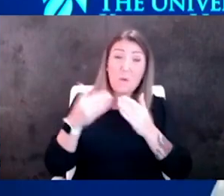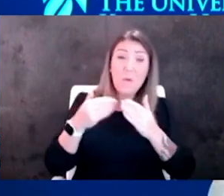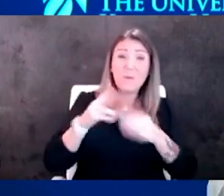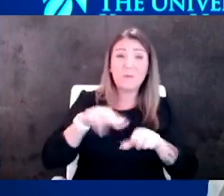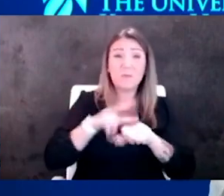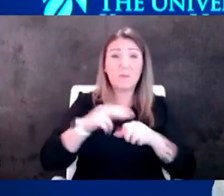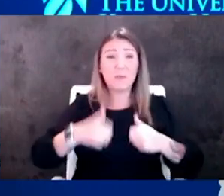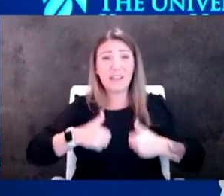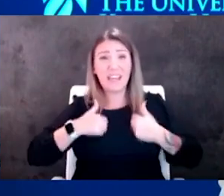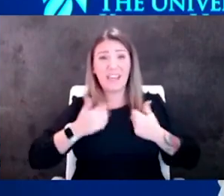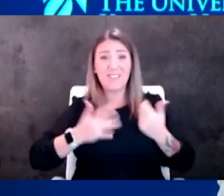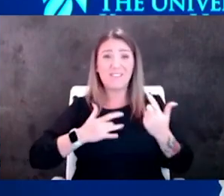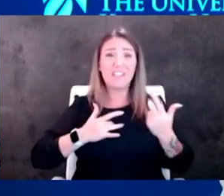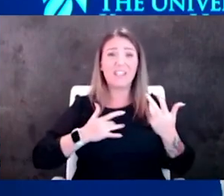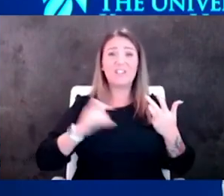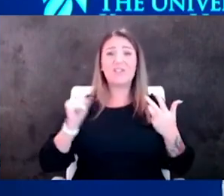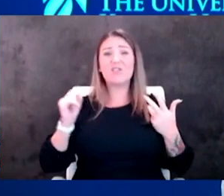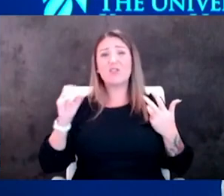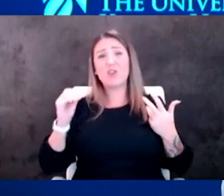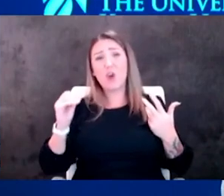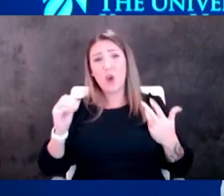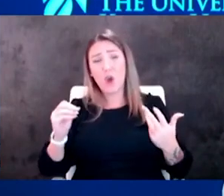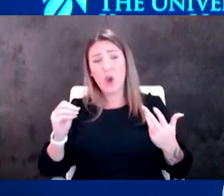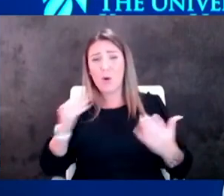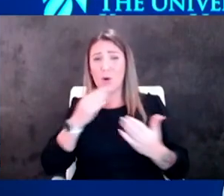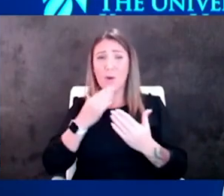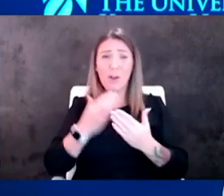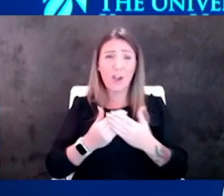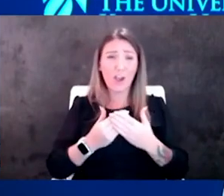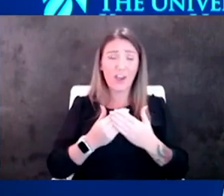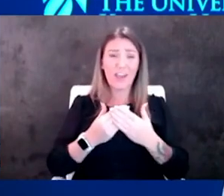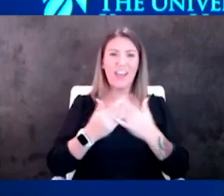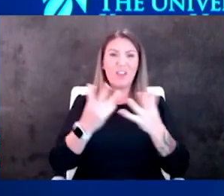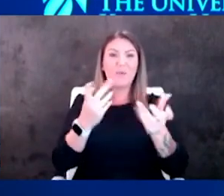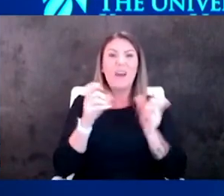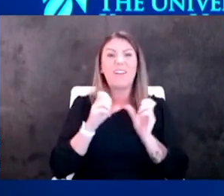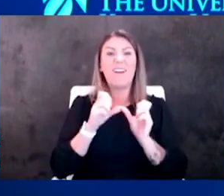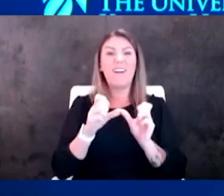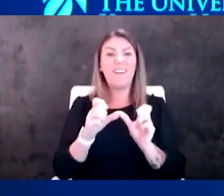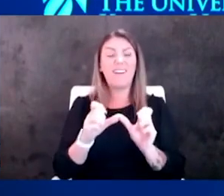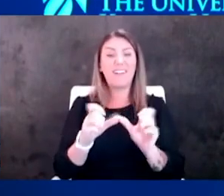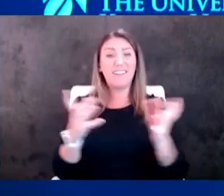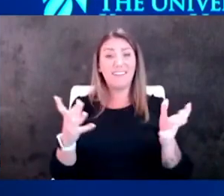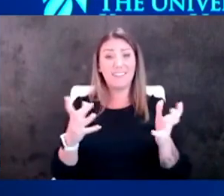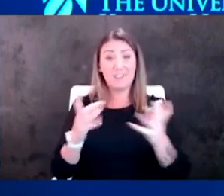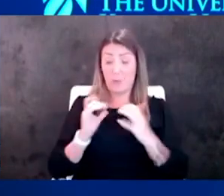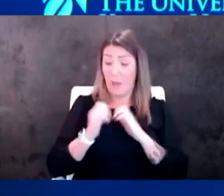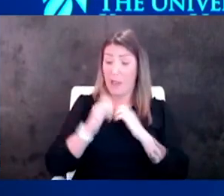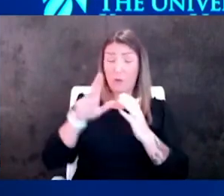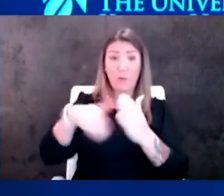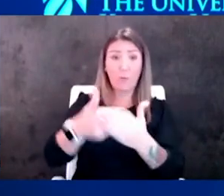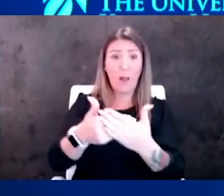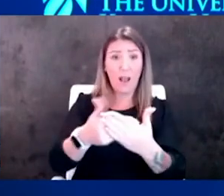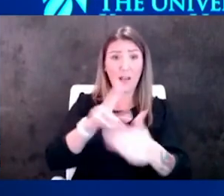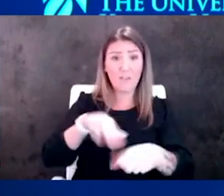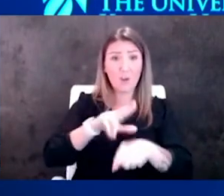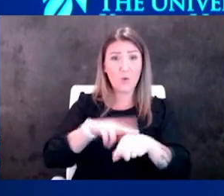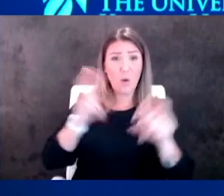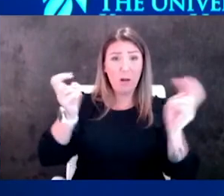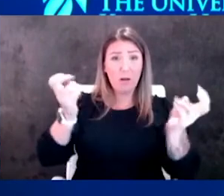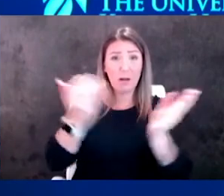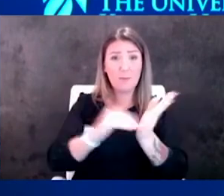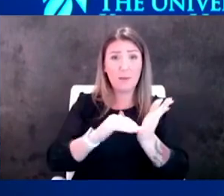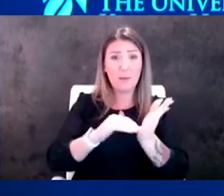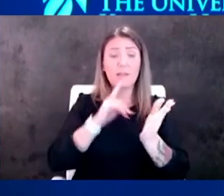so darn good and you just want to keep that going so how do we get there how do we do it and i think the answer is